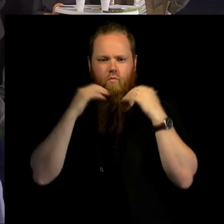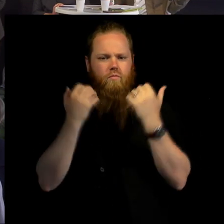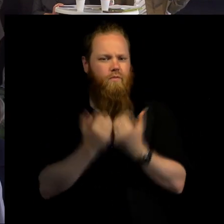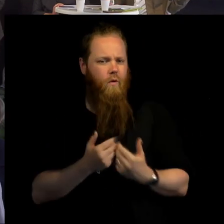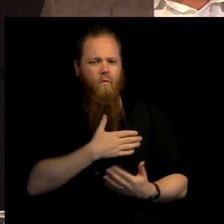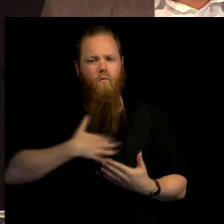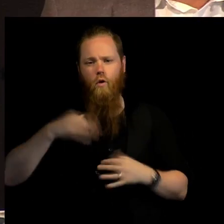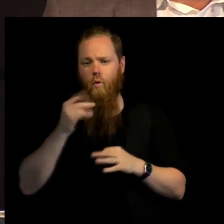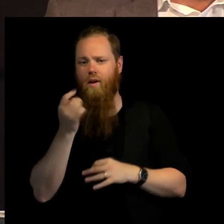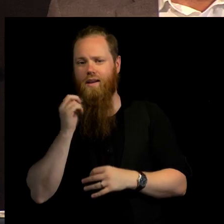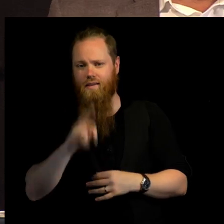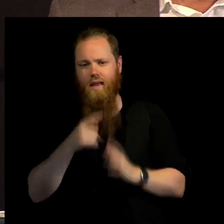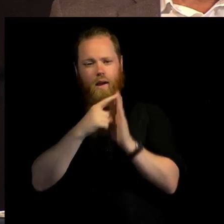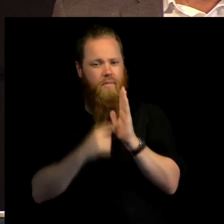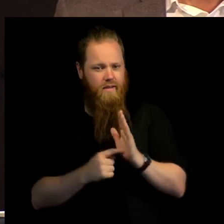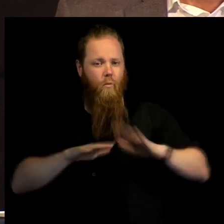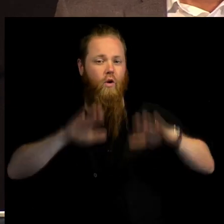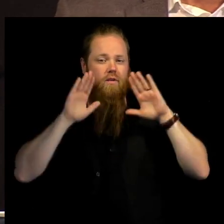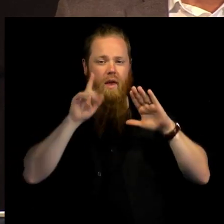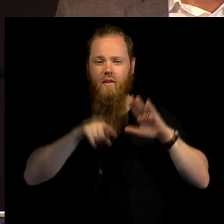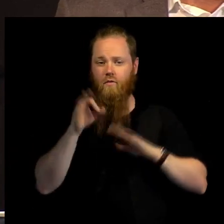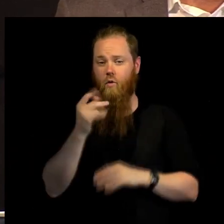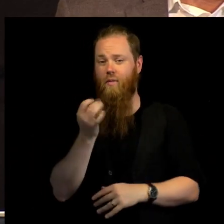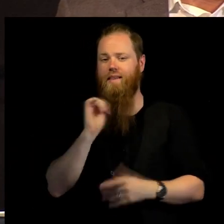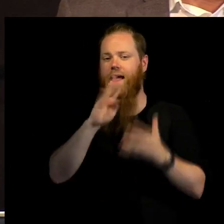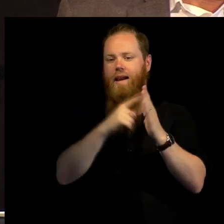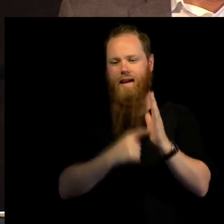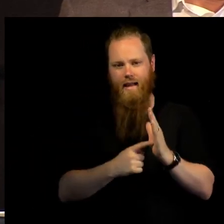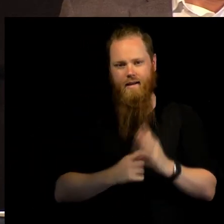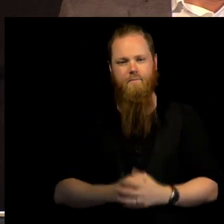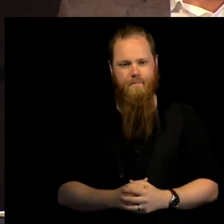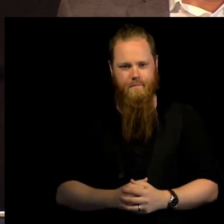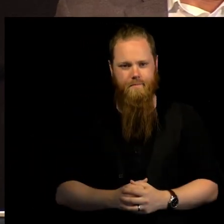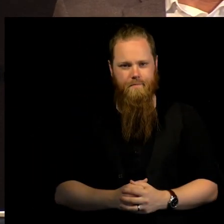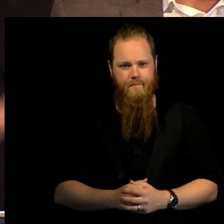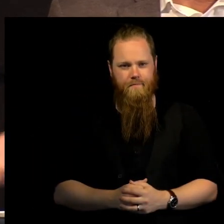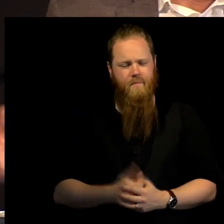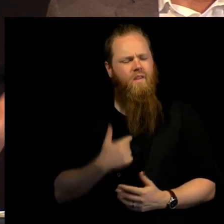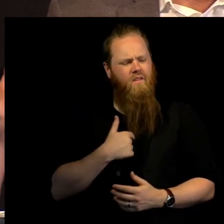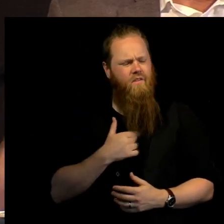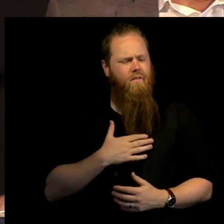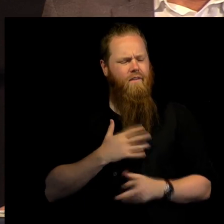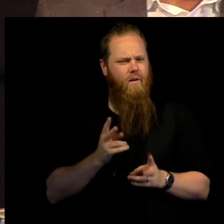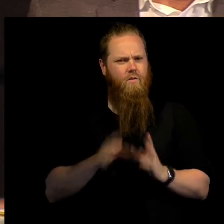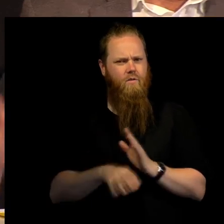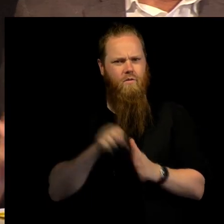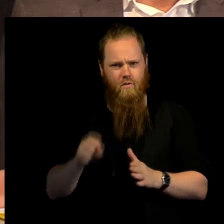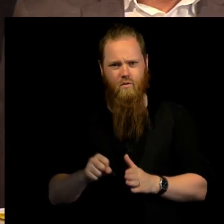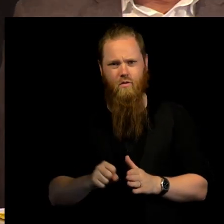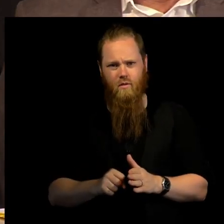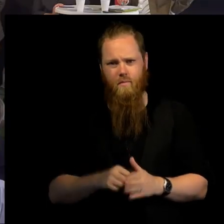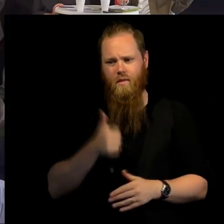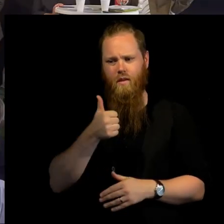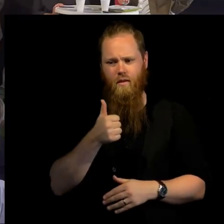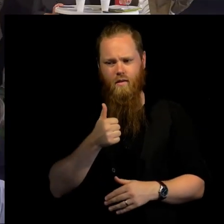respect of humanitarian rules. And I think also it's worth mentioning the Great Bargain and the